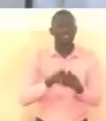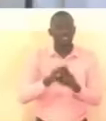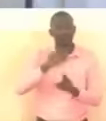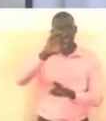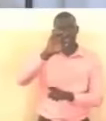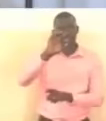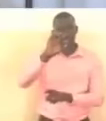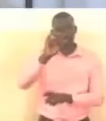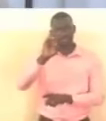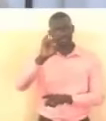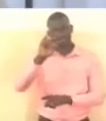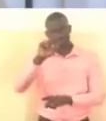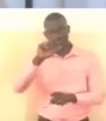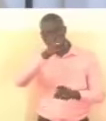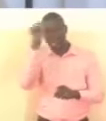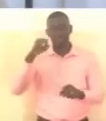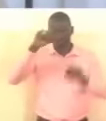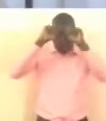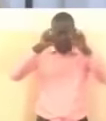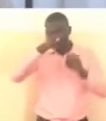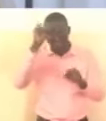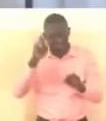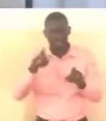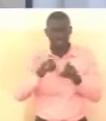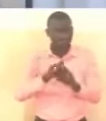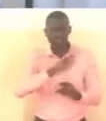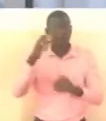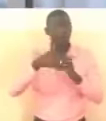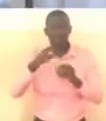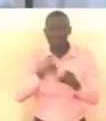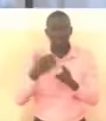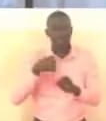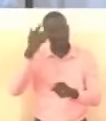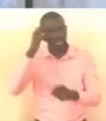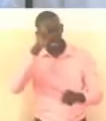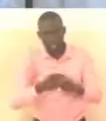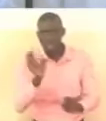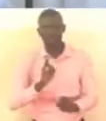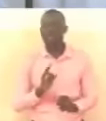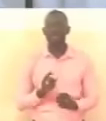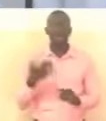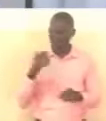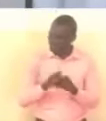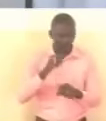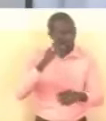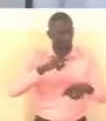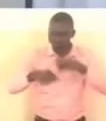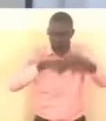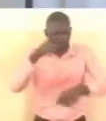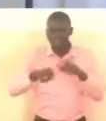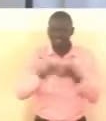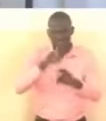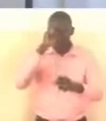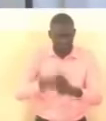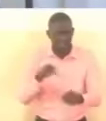the civil and public service will no longer be disrespected disregarded and used as tools